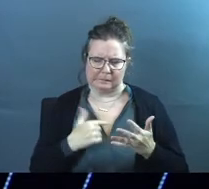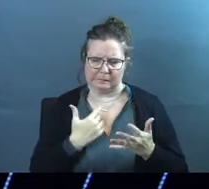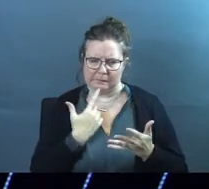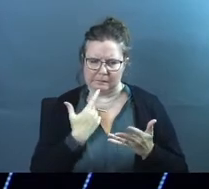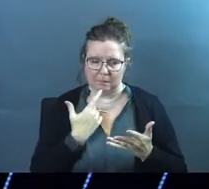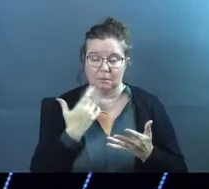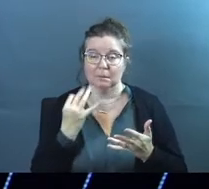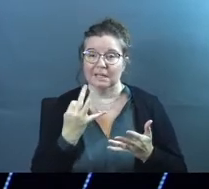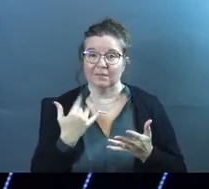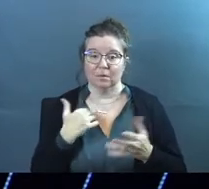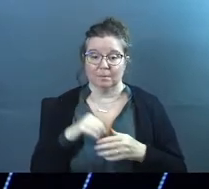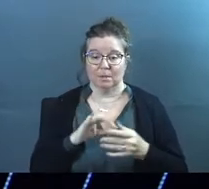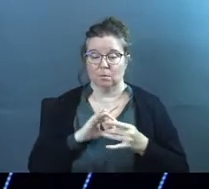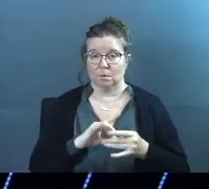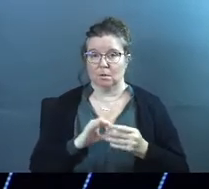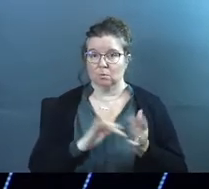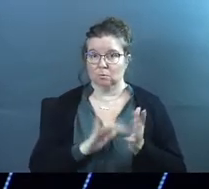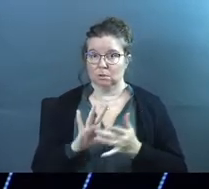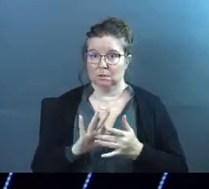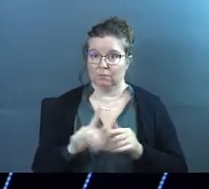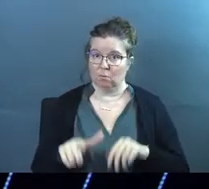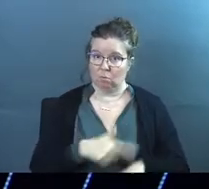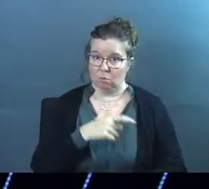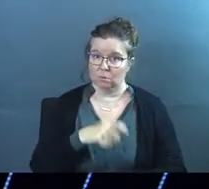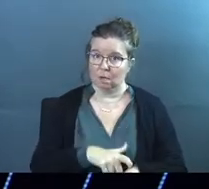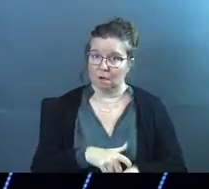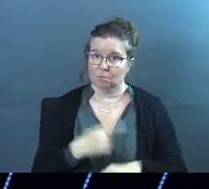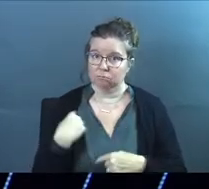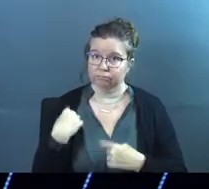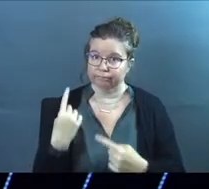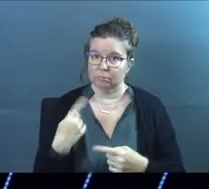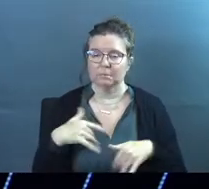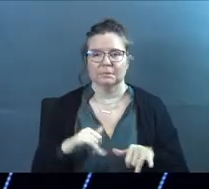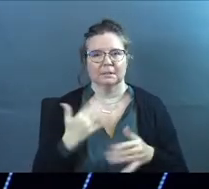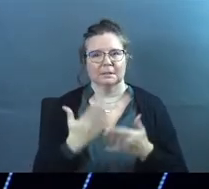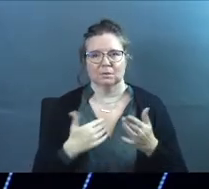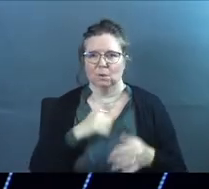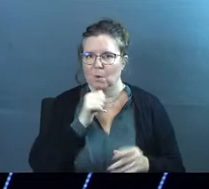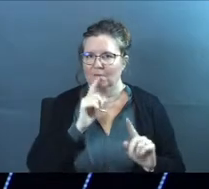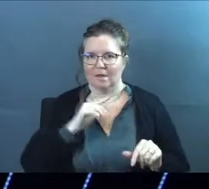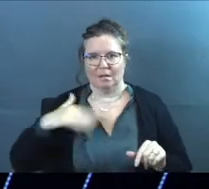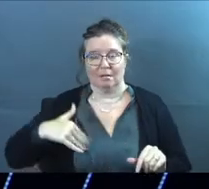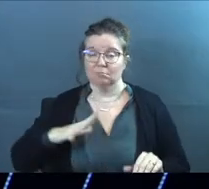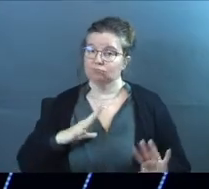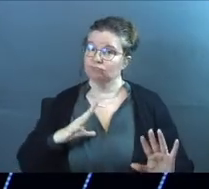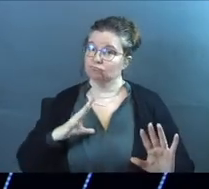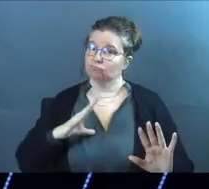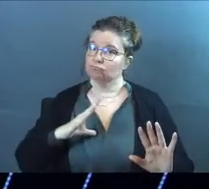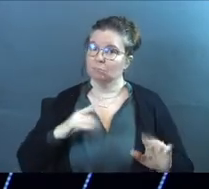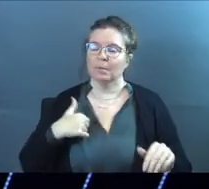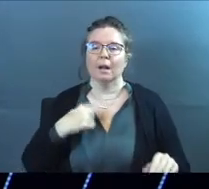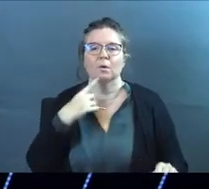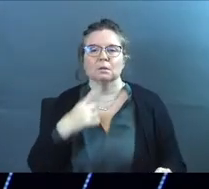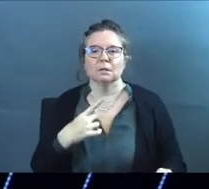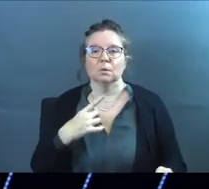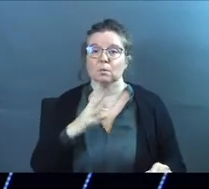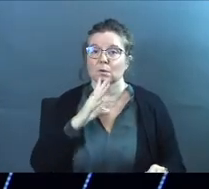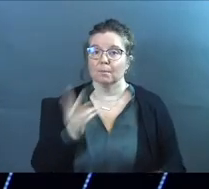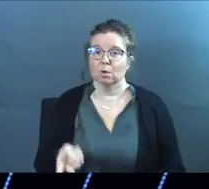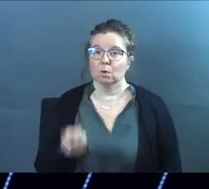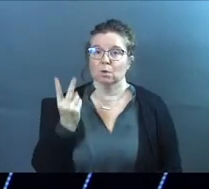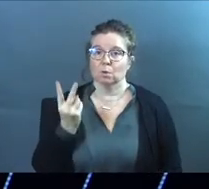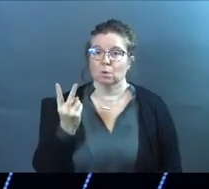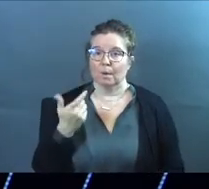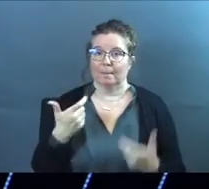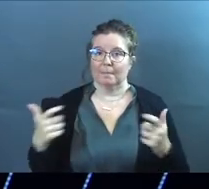prayer. Even if we've been in this relationship with Jesus for a very long time, there's still some things we don't have answered, and that's okay. But I'll say, I want talk about two